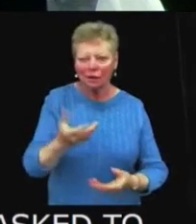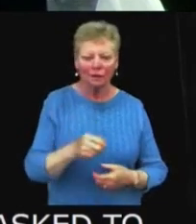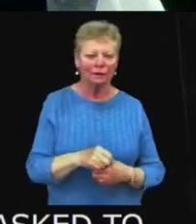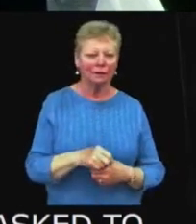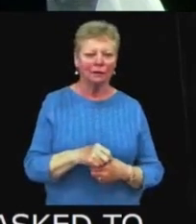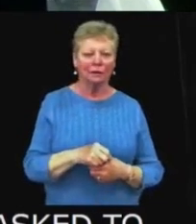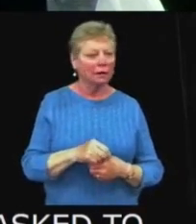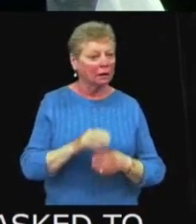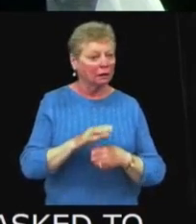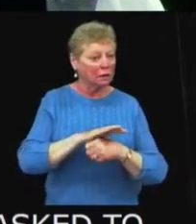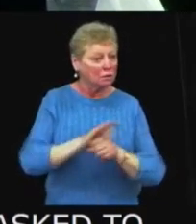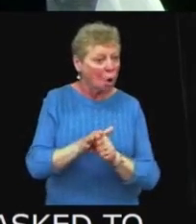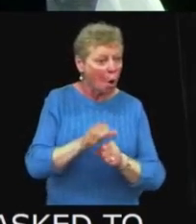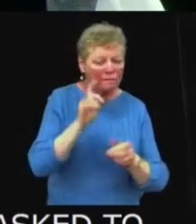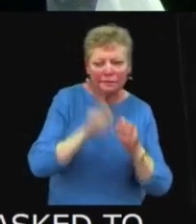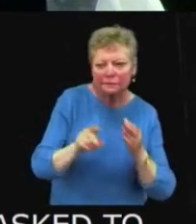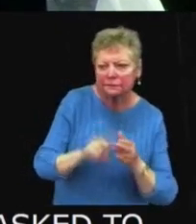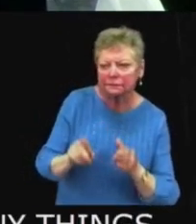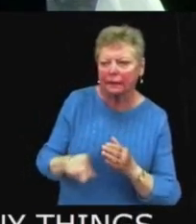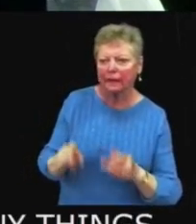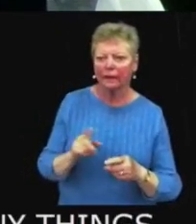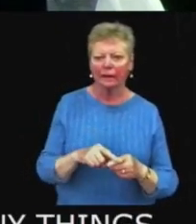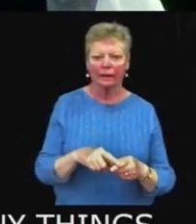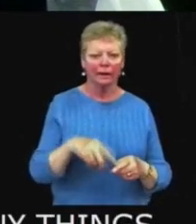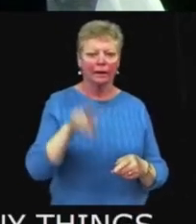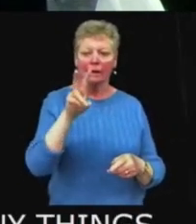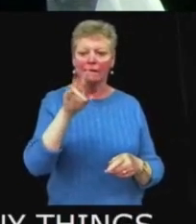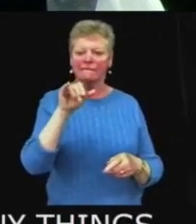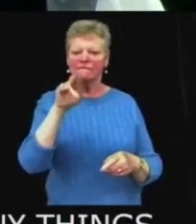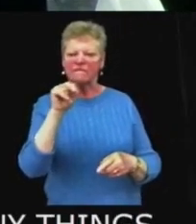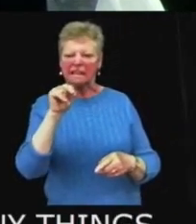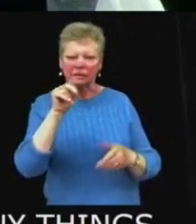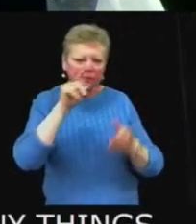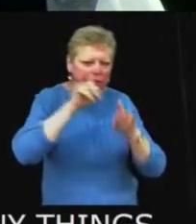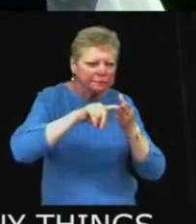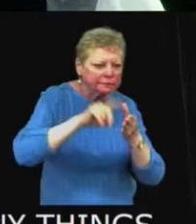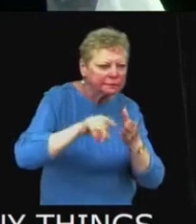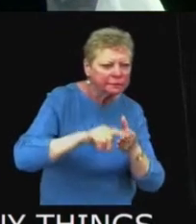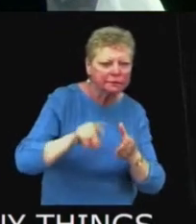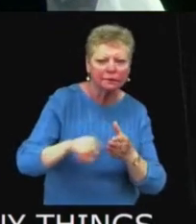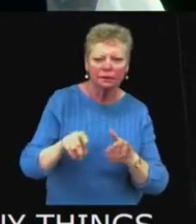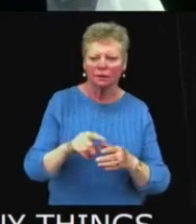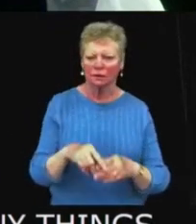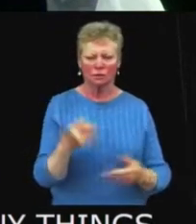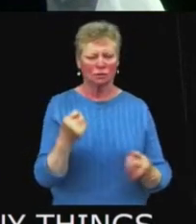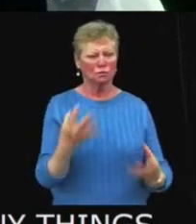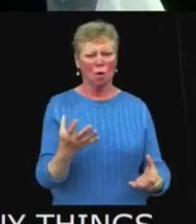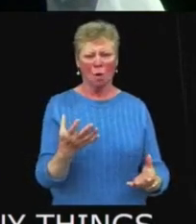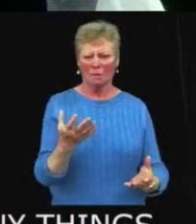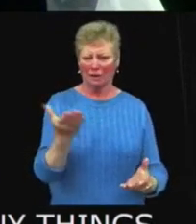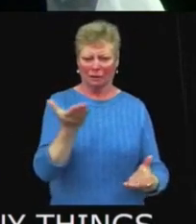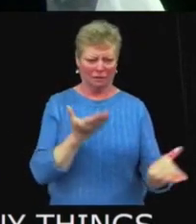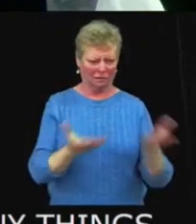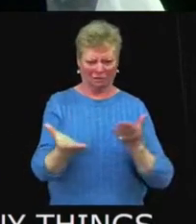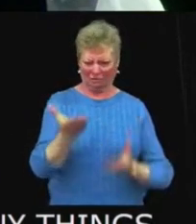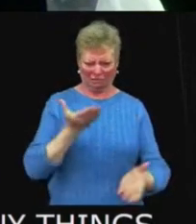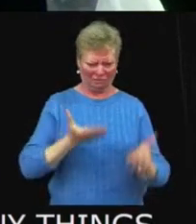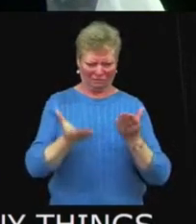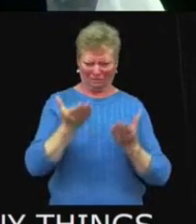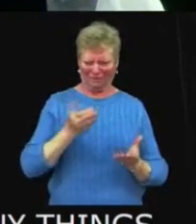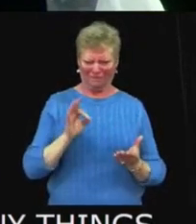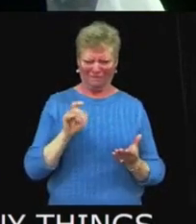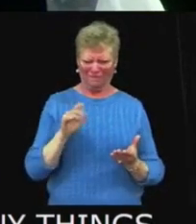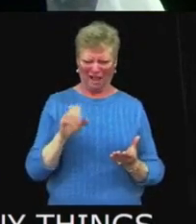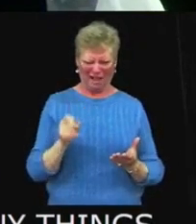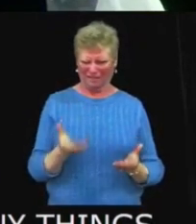checks, VIN verifications, so many files, calls for service that really, they don't need to go to a police officer.